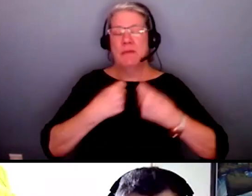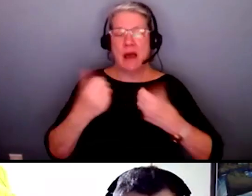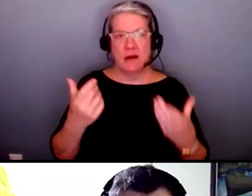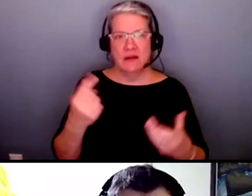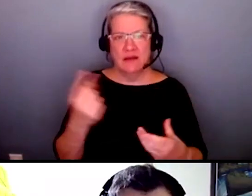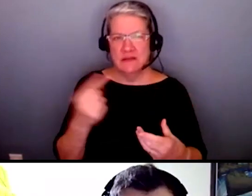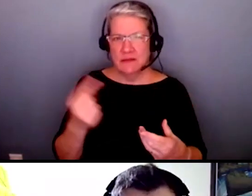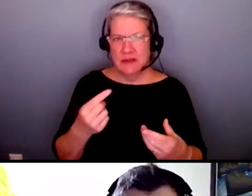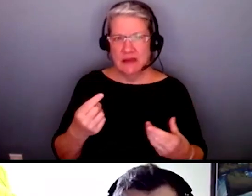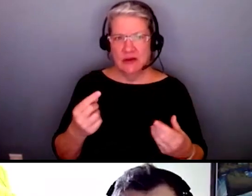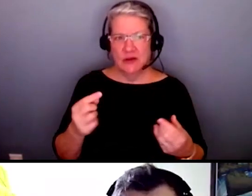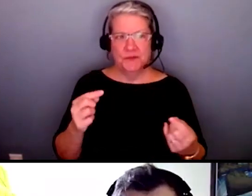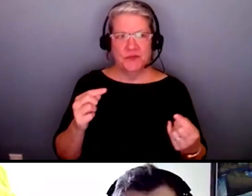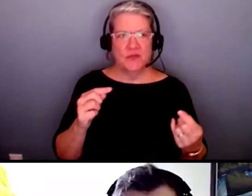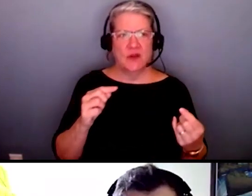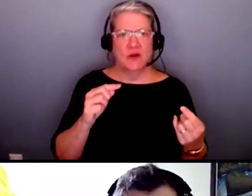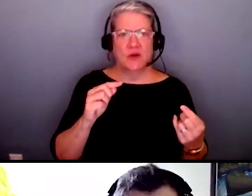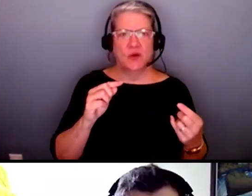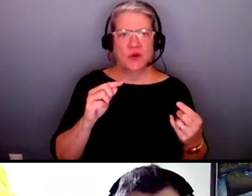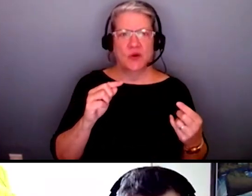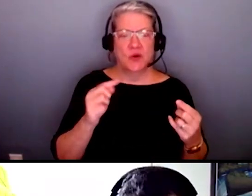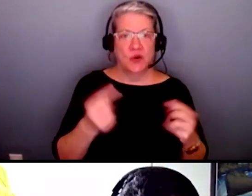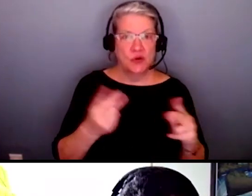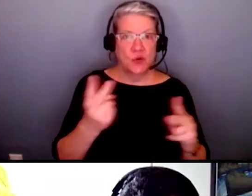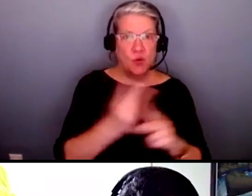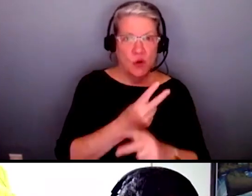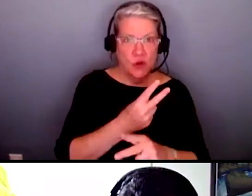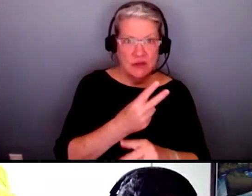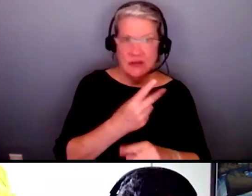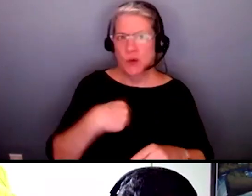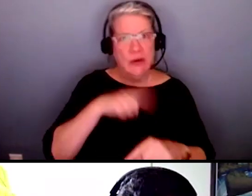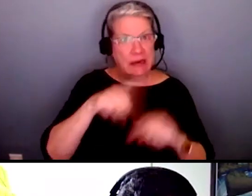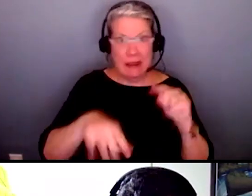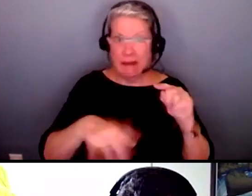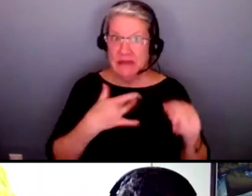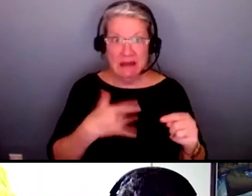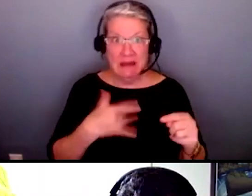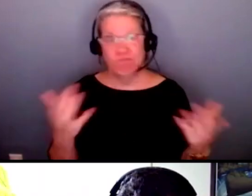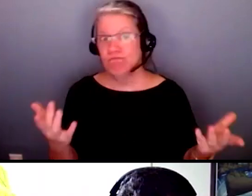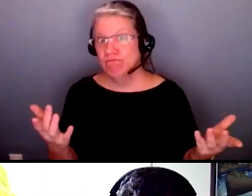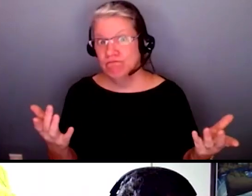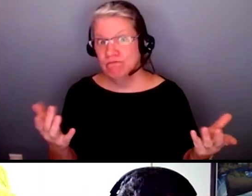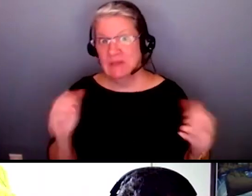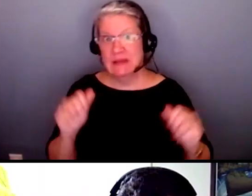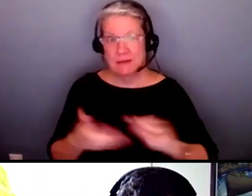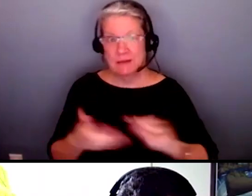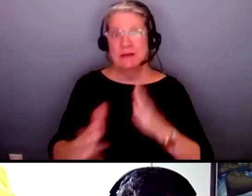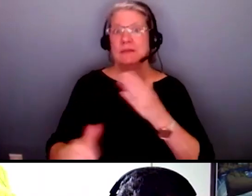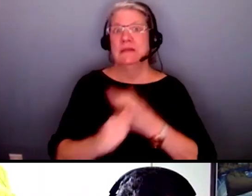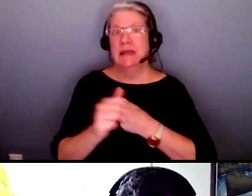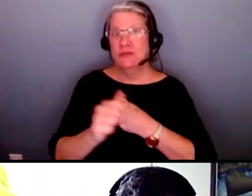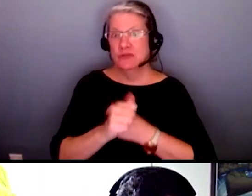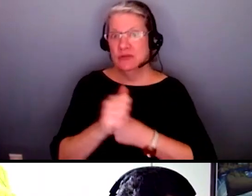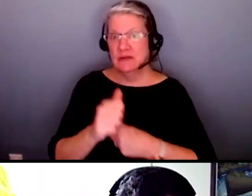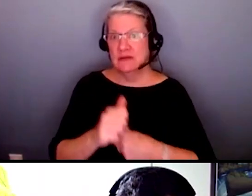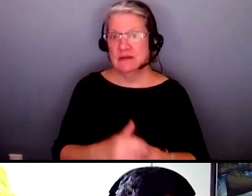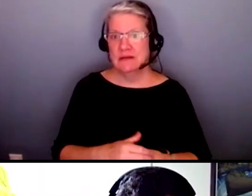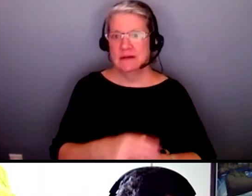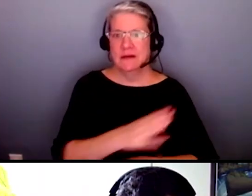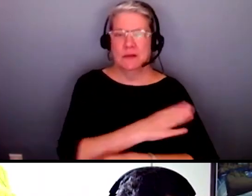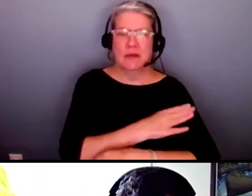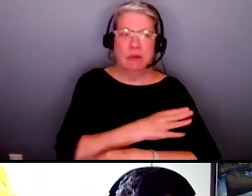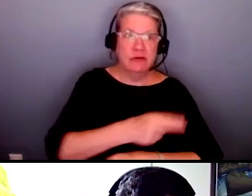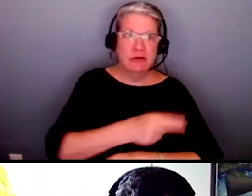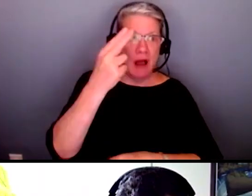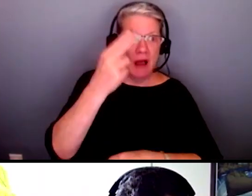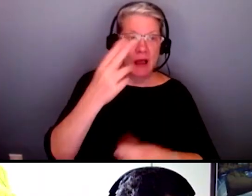hurting us below the level of our injury that we can't feel and it can get very dangerous um